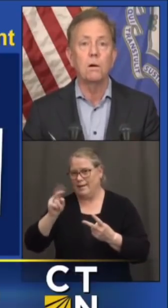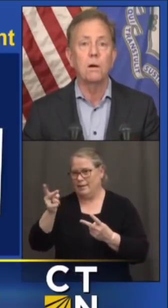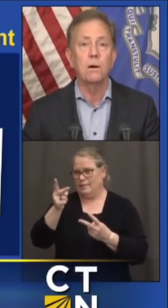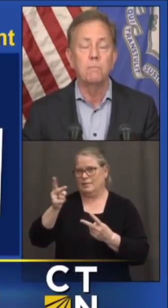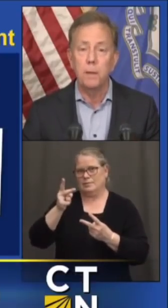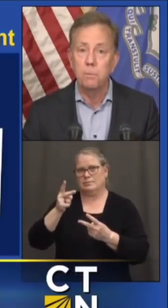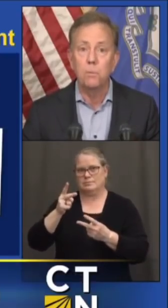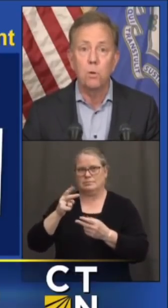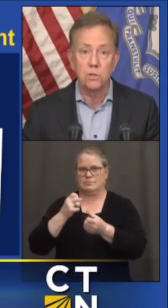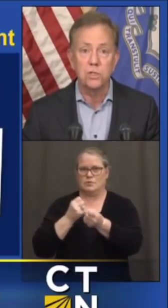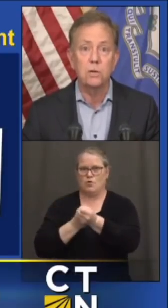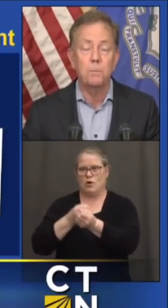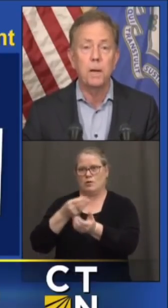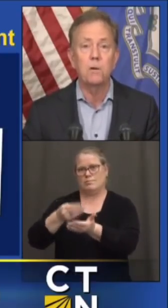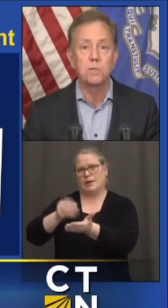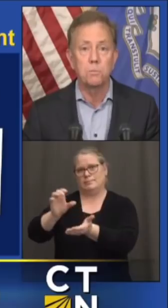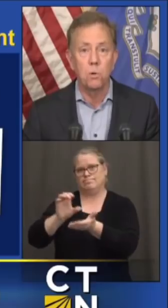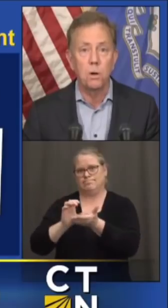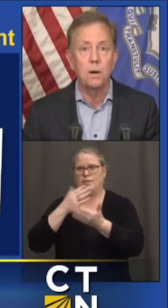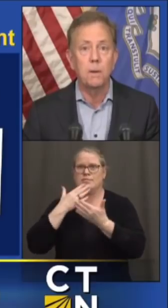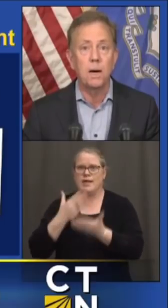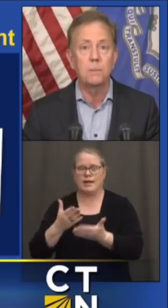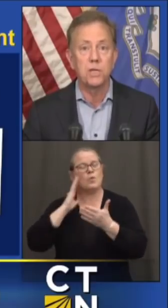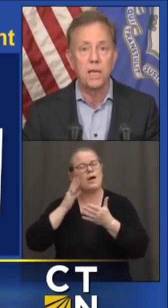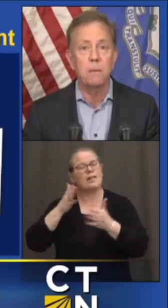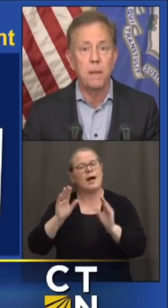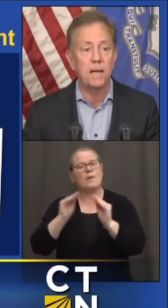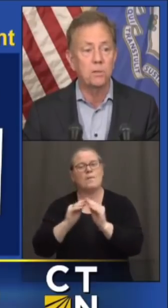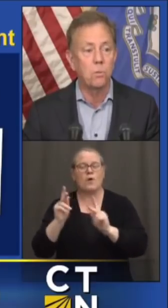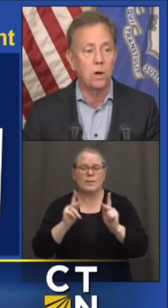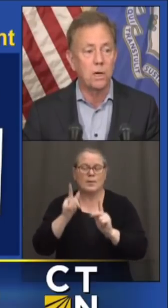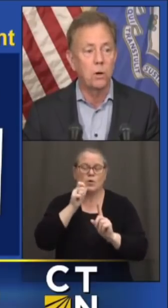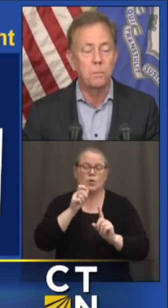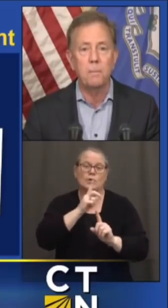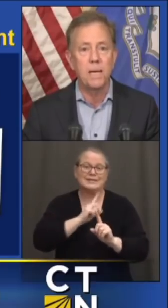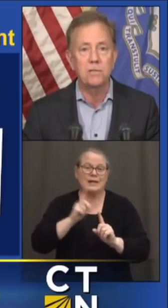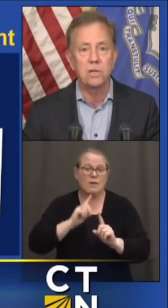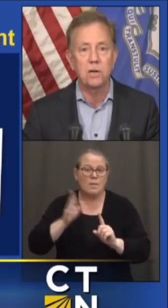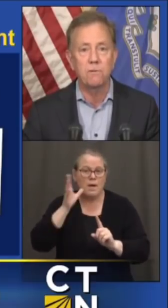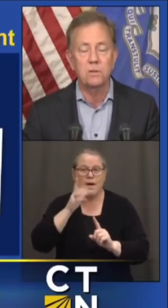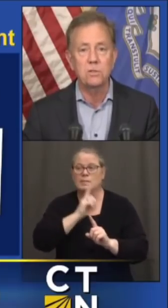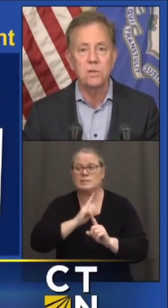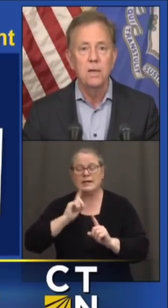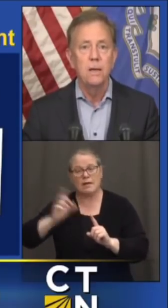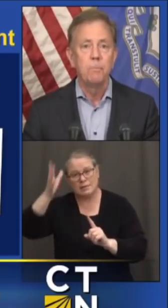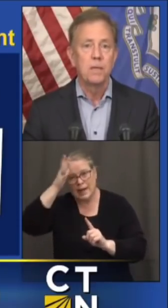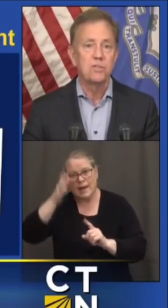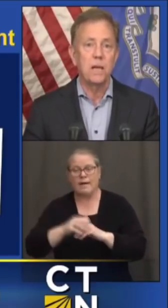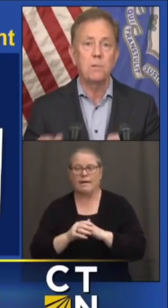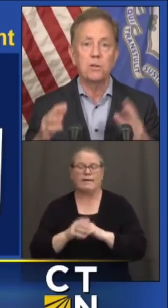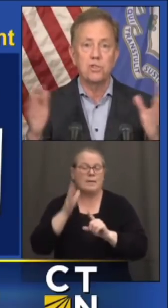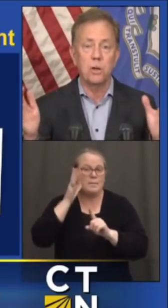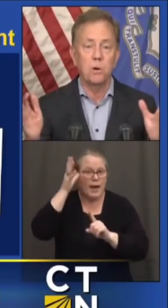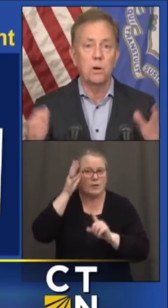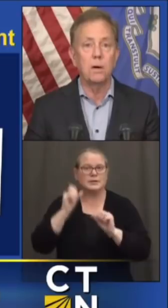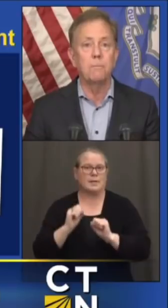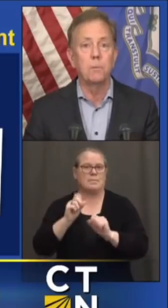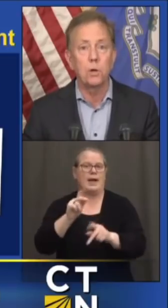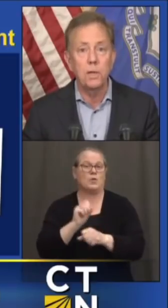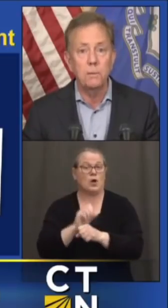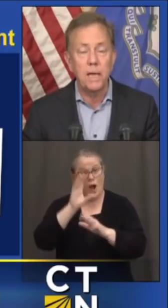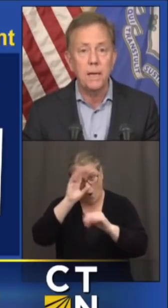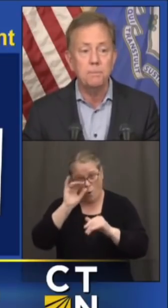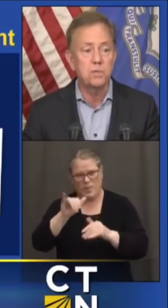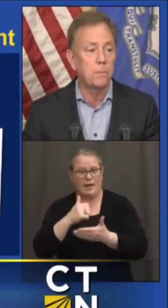more people, more single parents, more moms to get back to work. I hope that makes a difference. Same with our summer